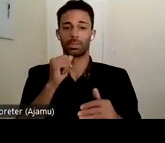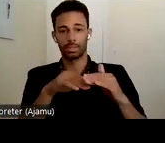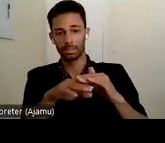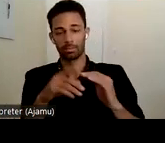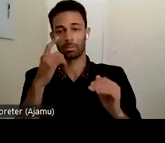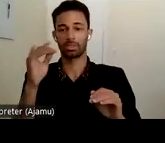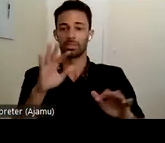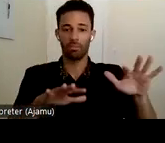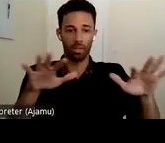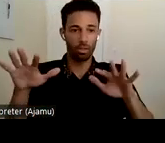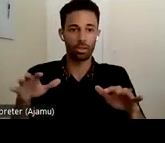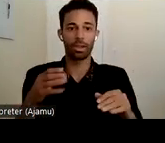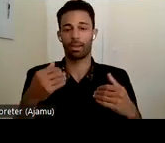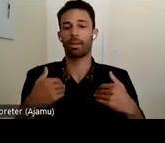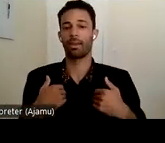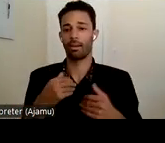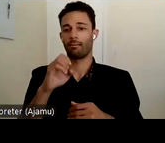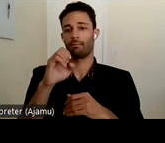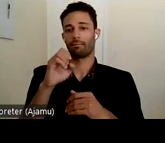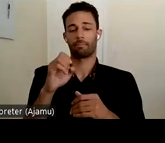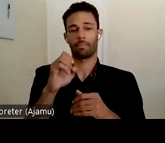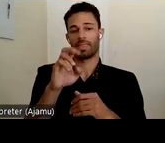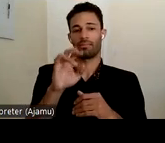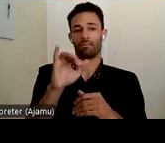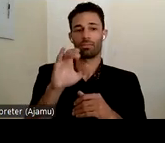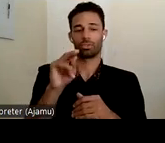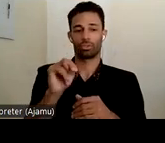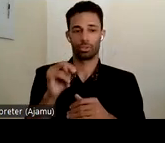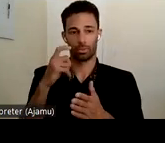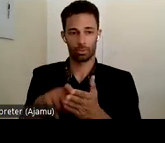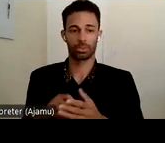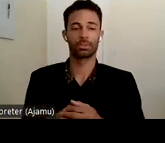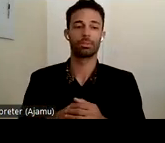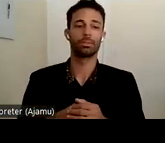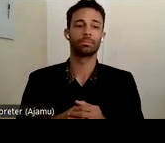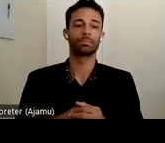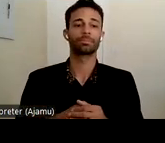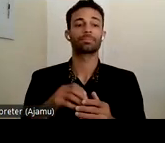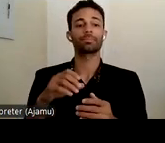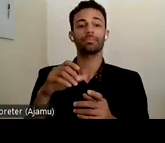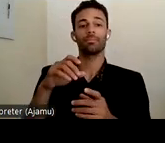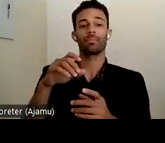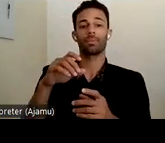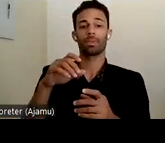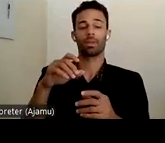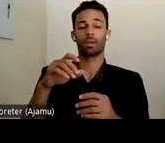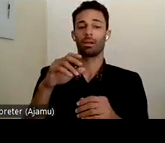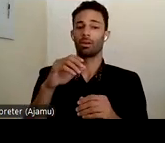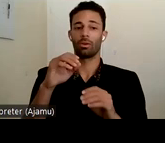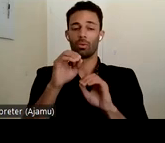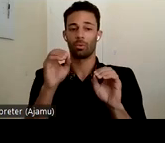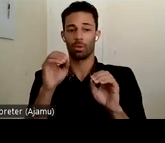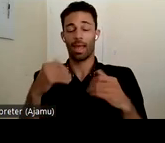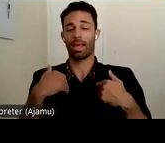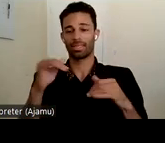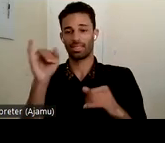Ted has untreated infections on his legs and is struggling to walk. Ted does not have any children and his closest relative resides